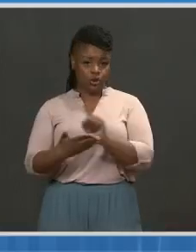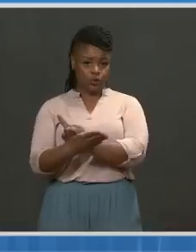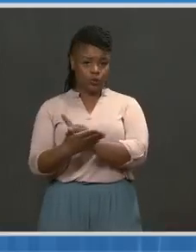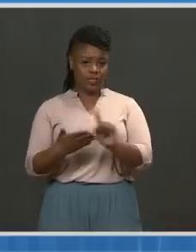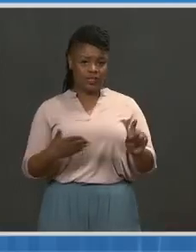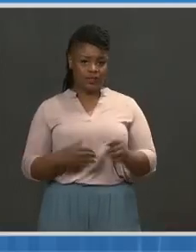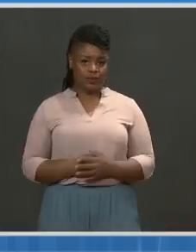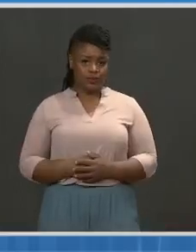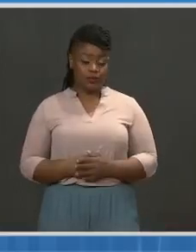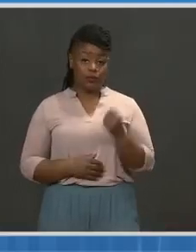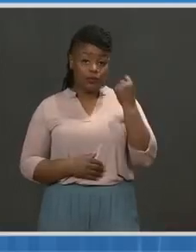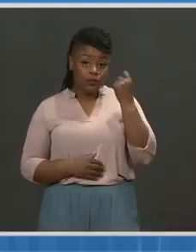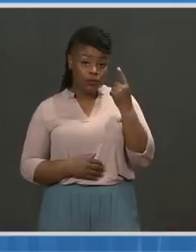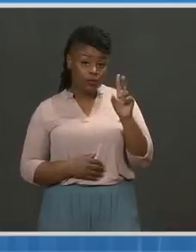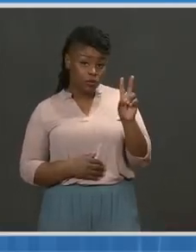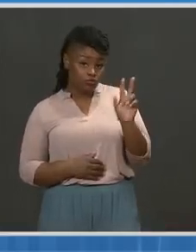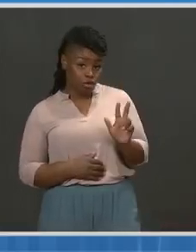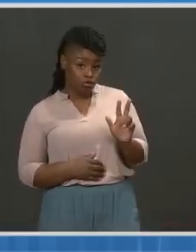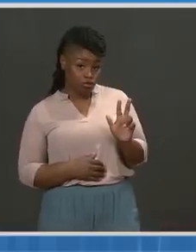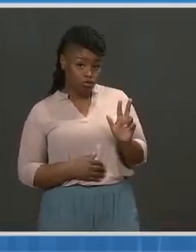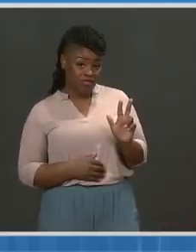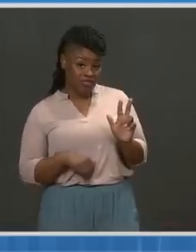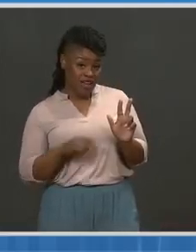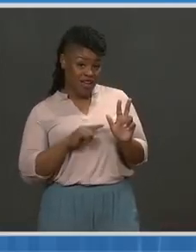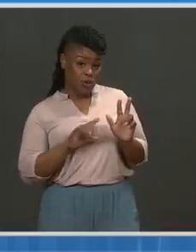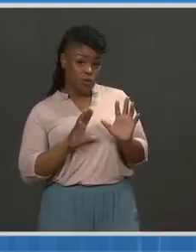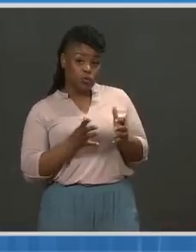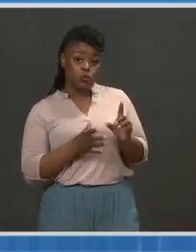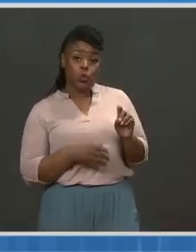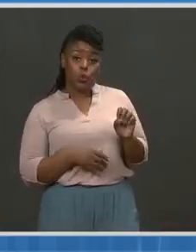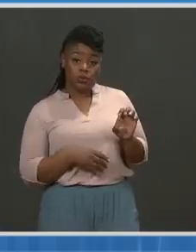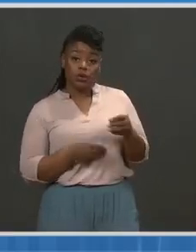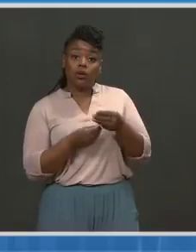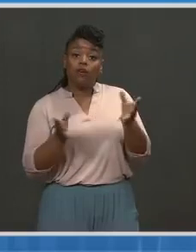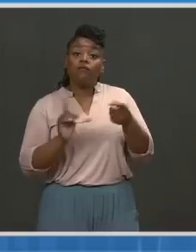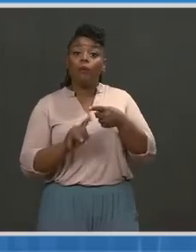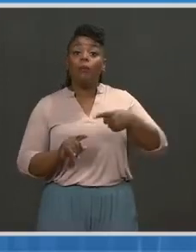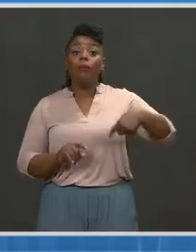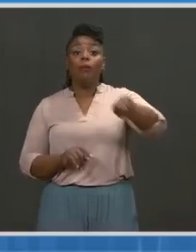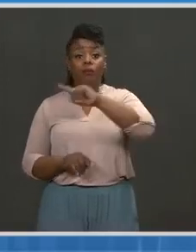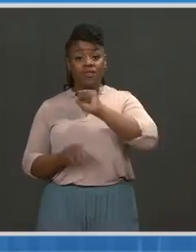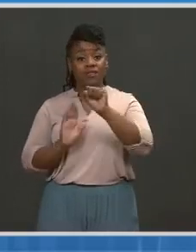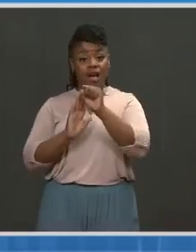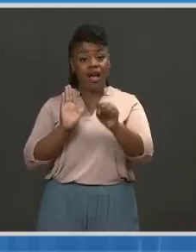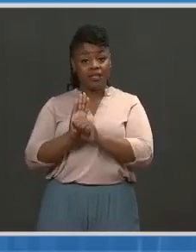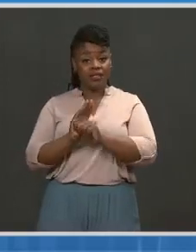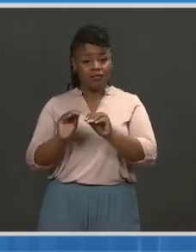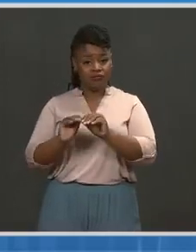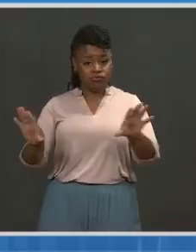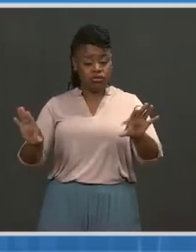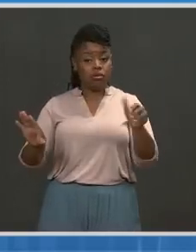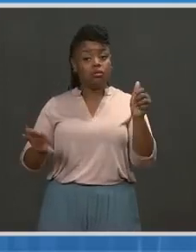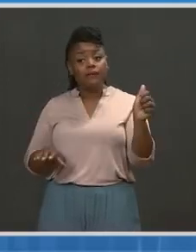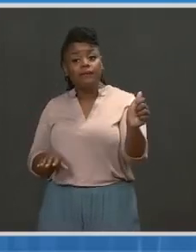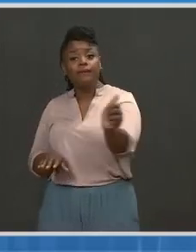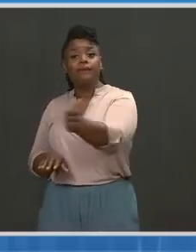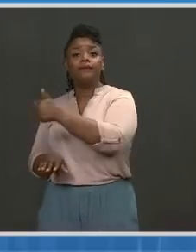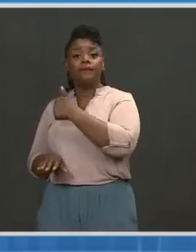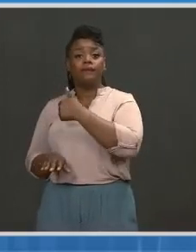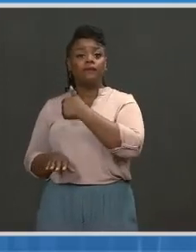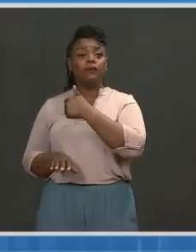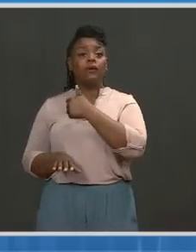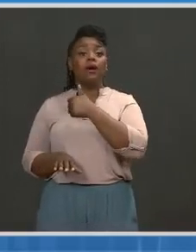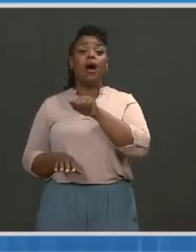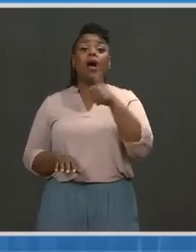Two-thirds of the 27 million doses will be going to states and jurisdictions for them to distribute to